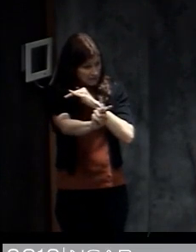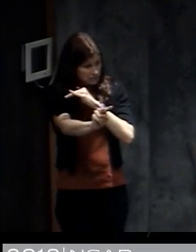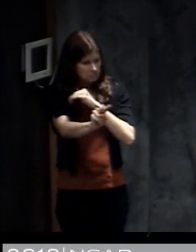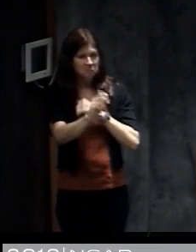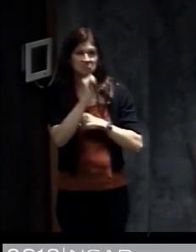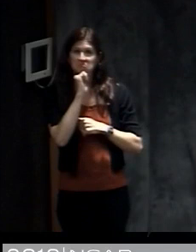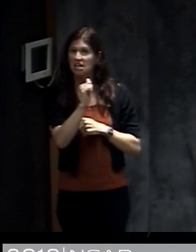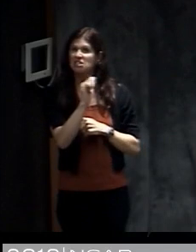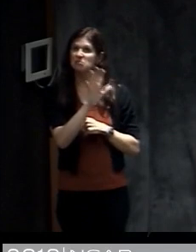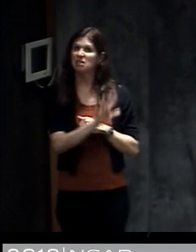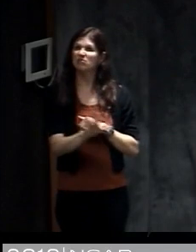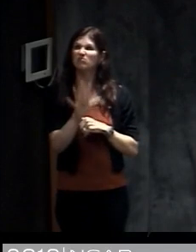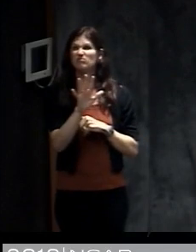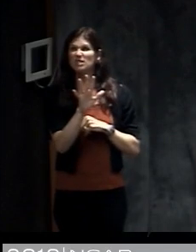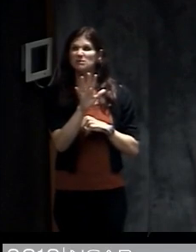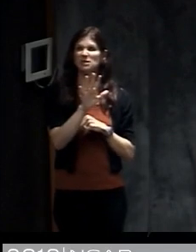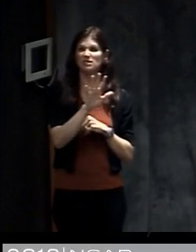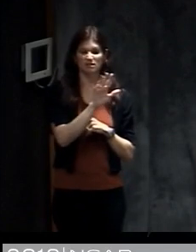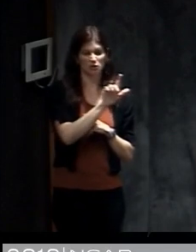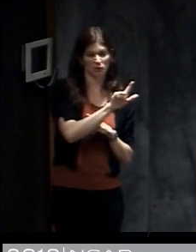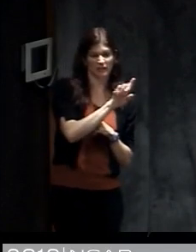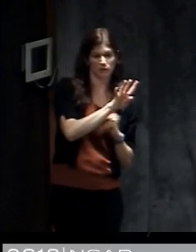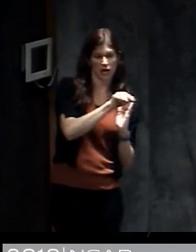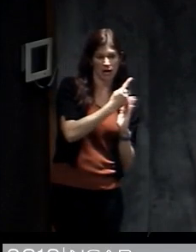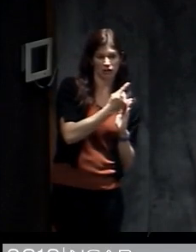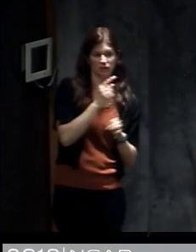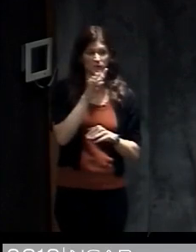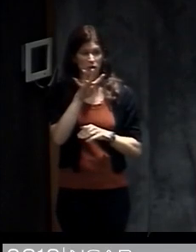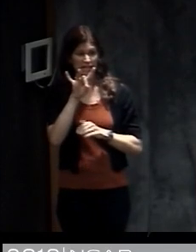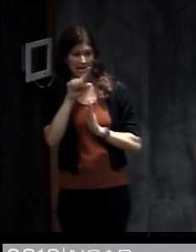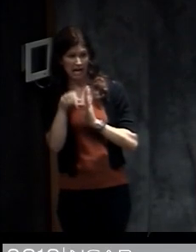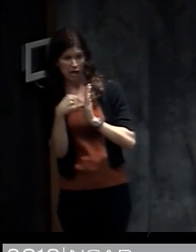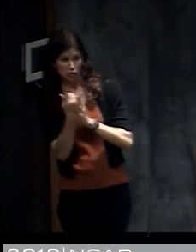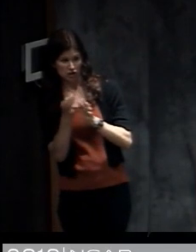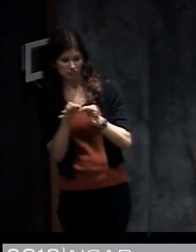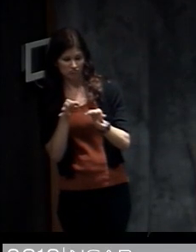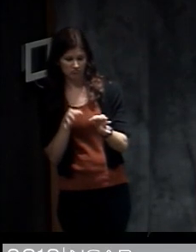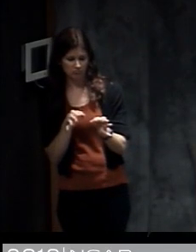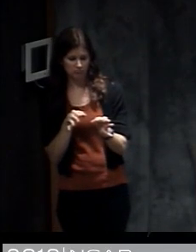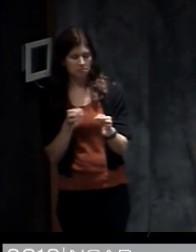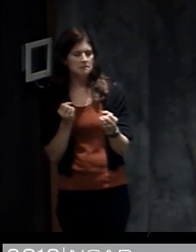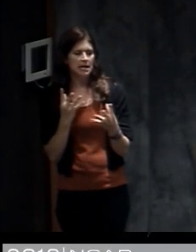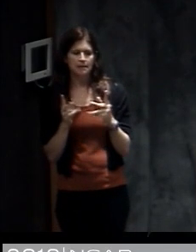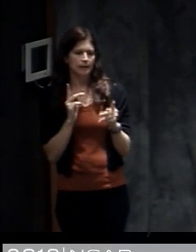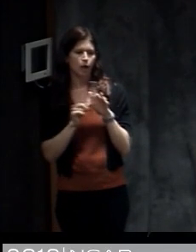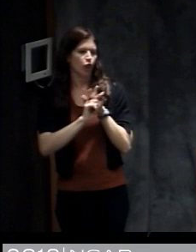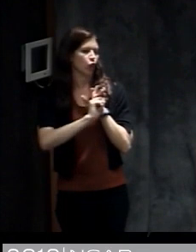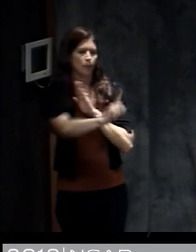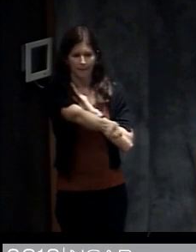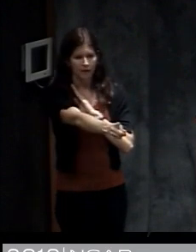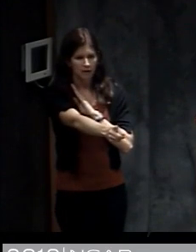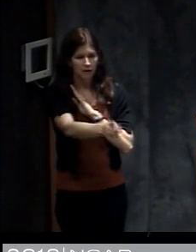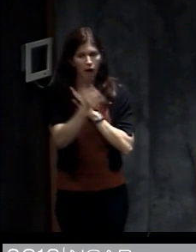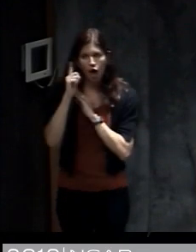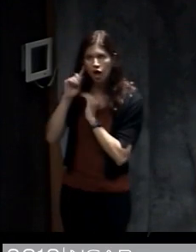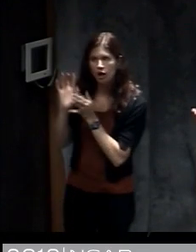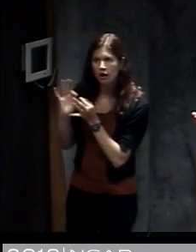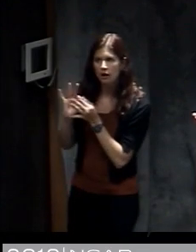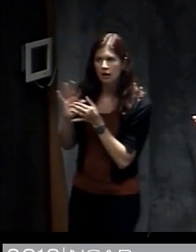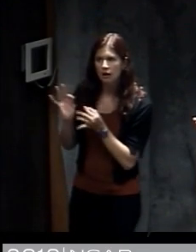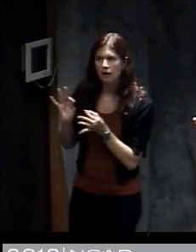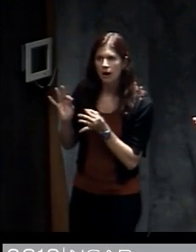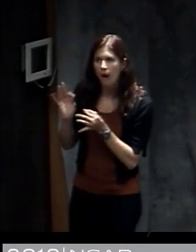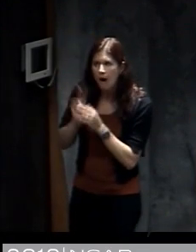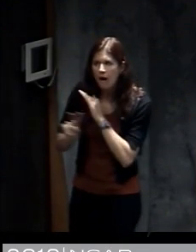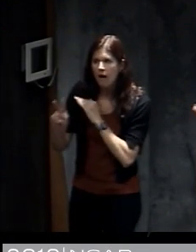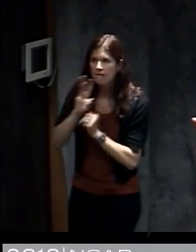until maybe 24, or most 48 hours in advance of the storm. And by that time, a lot of people had left. So people said, I heard these forecasts